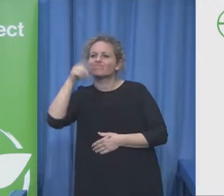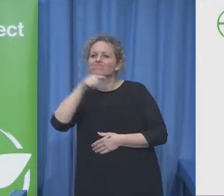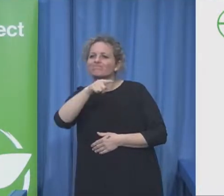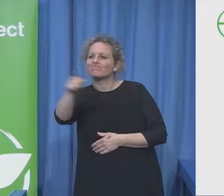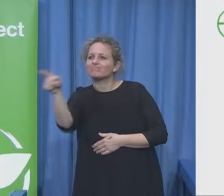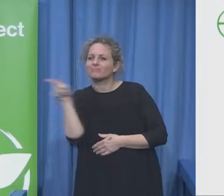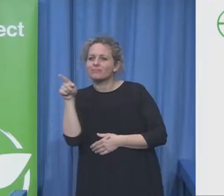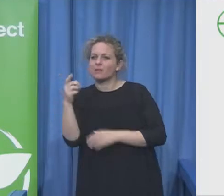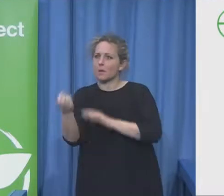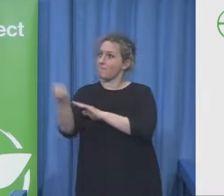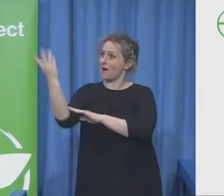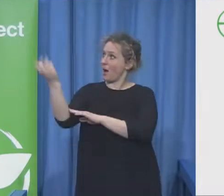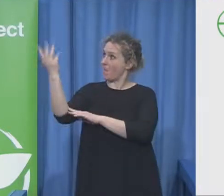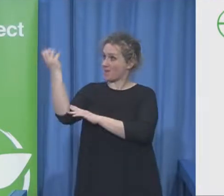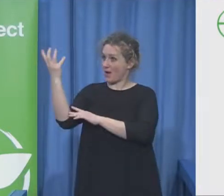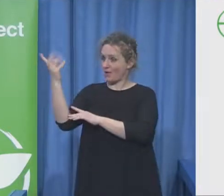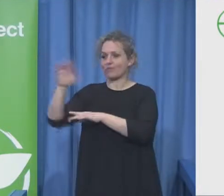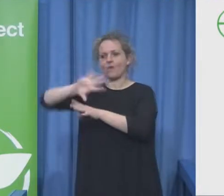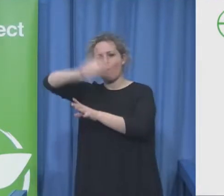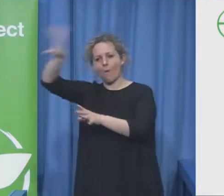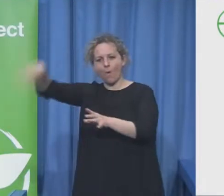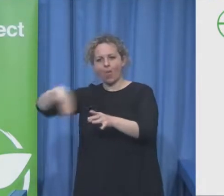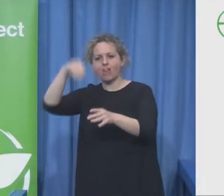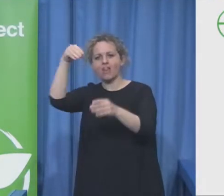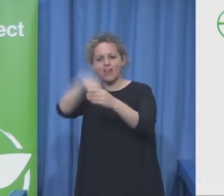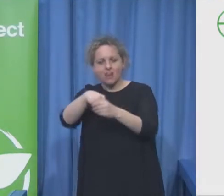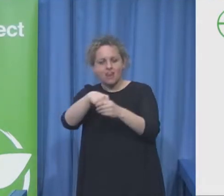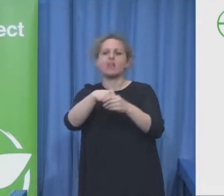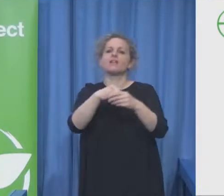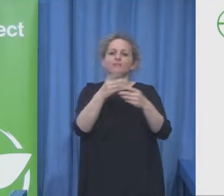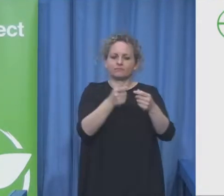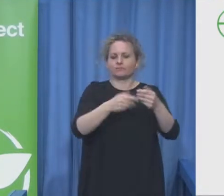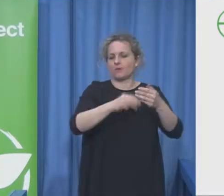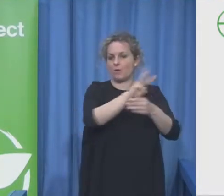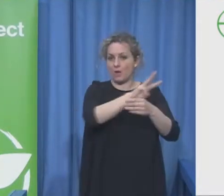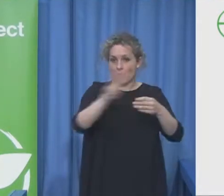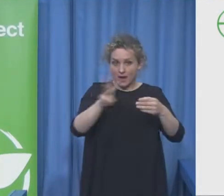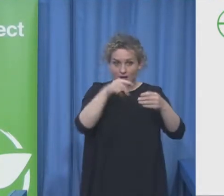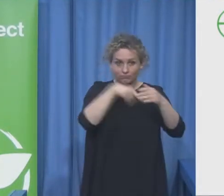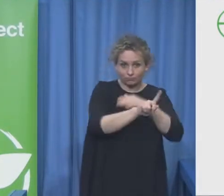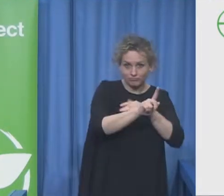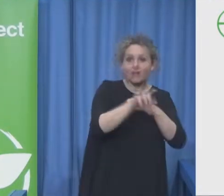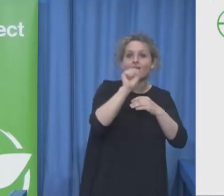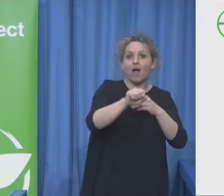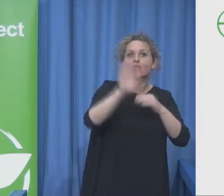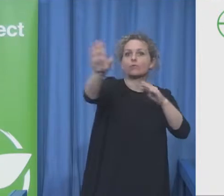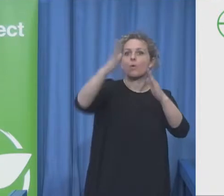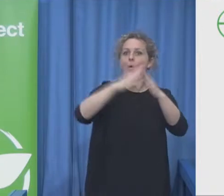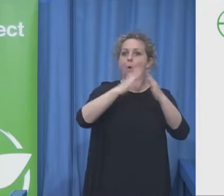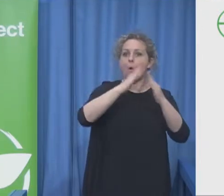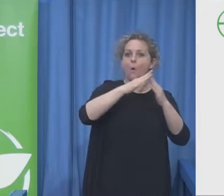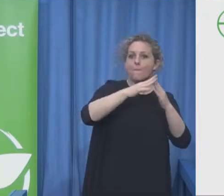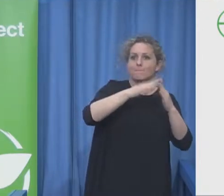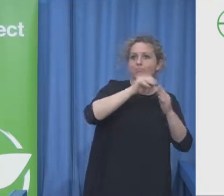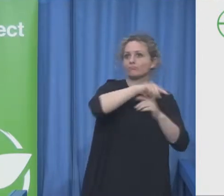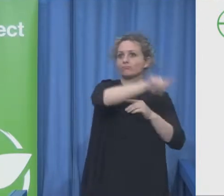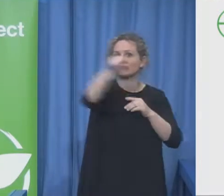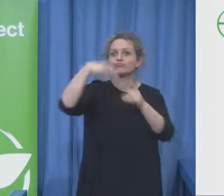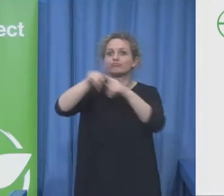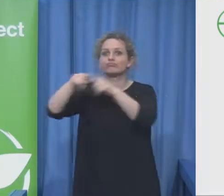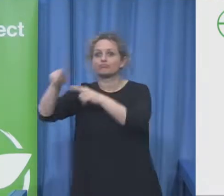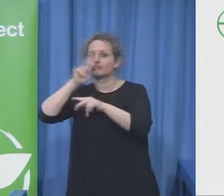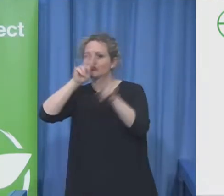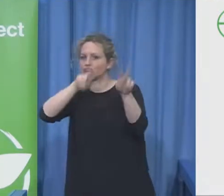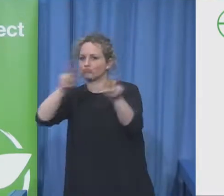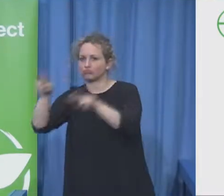talking to your own stakeholders and so on for me the switch of it is the business leaders who actually feel